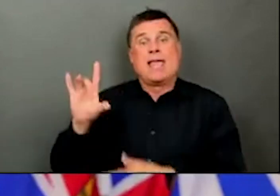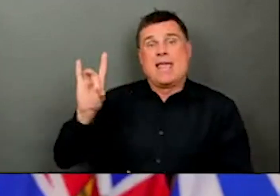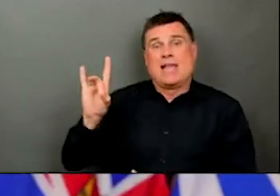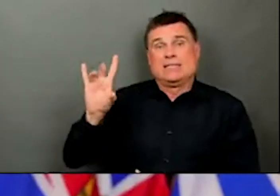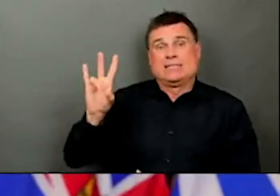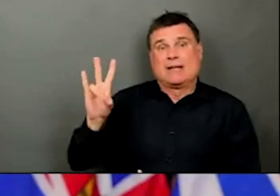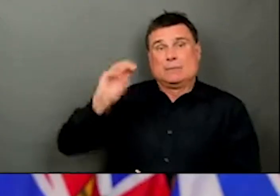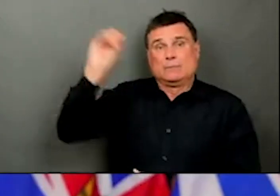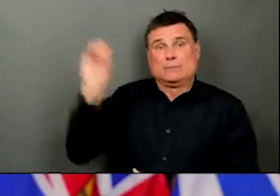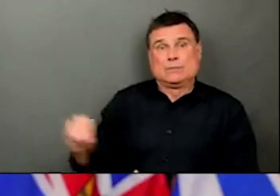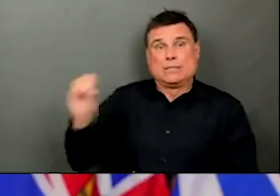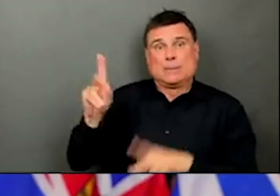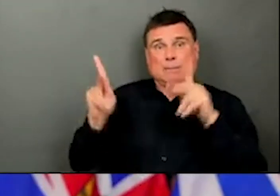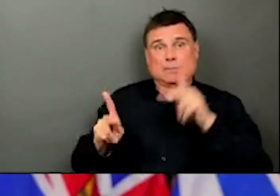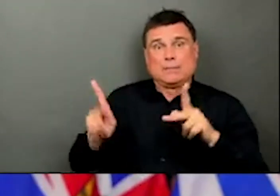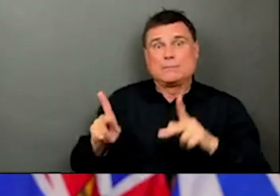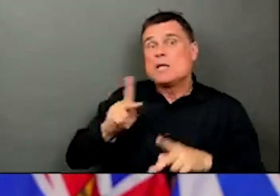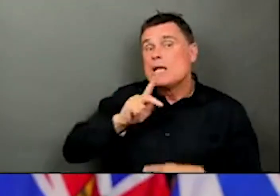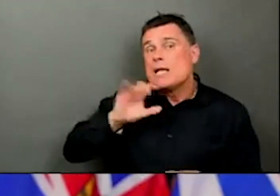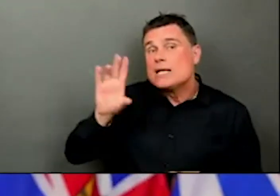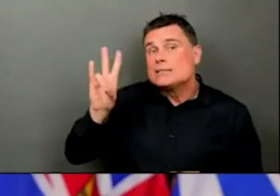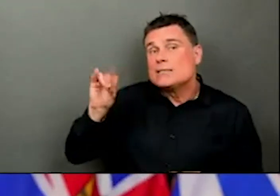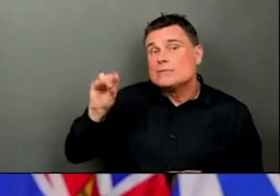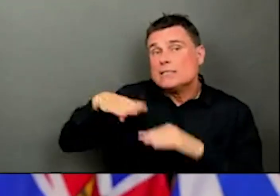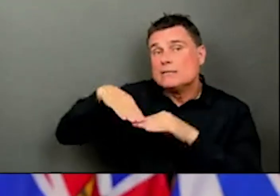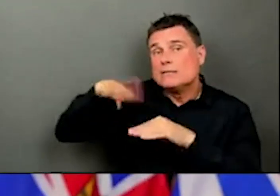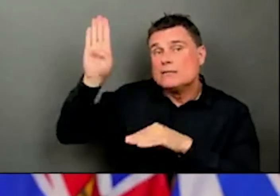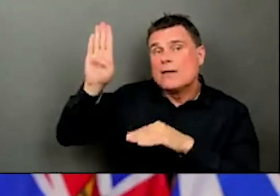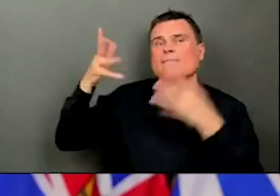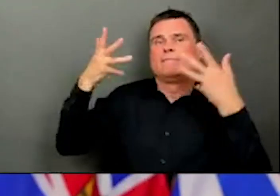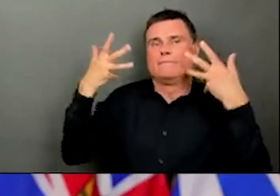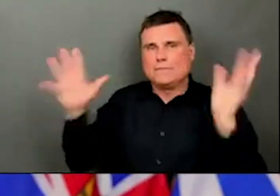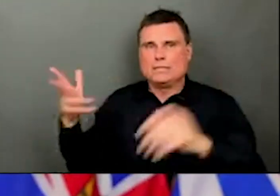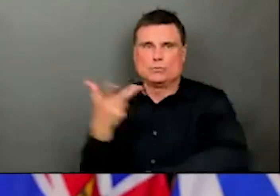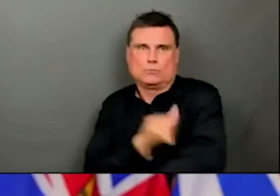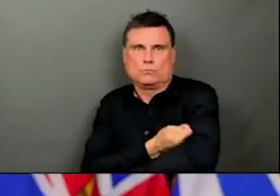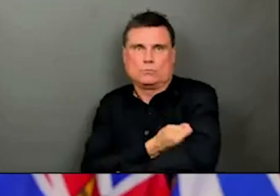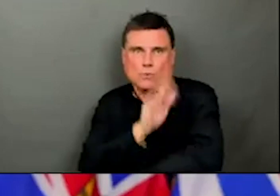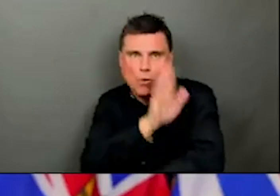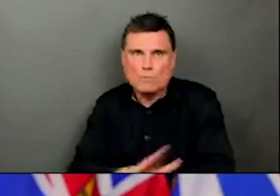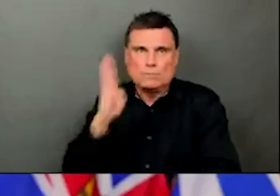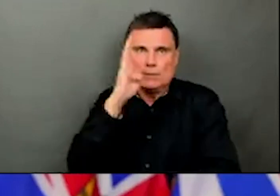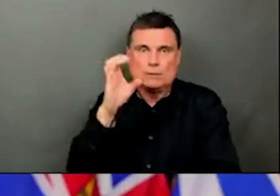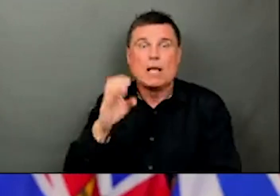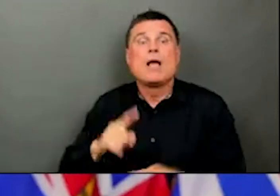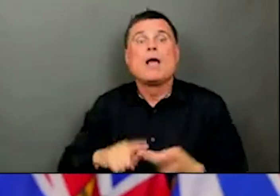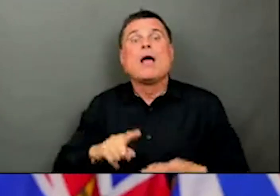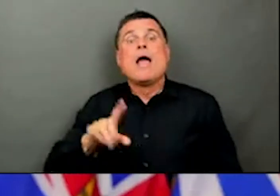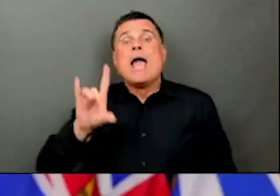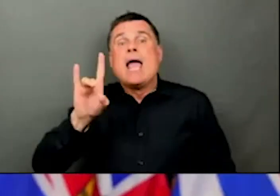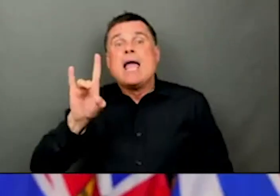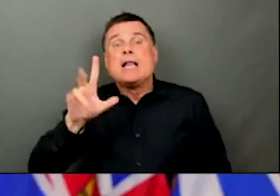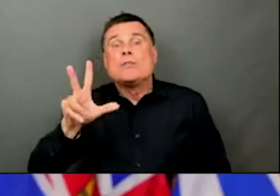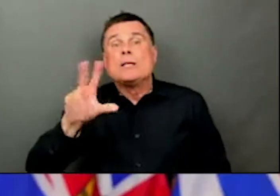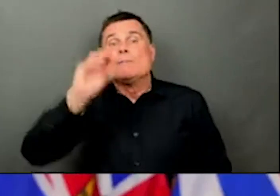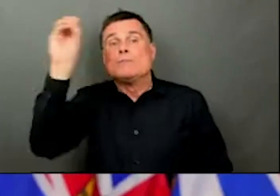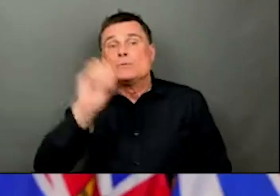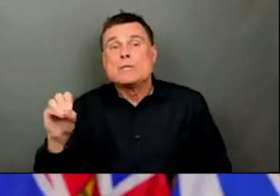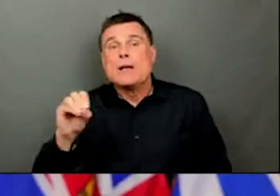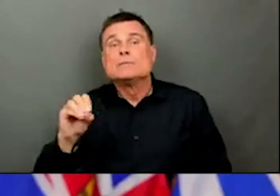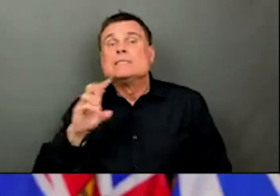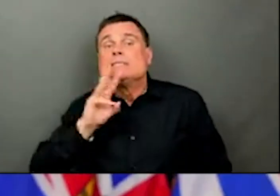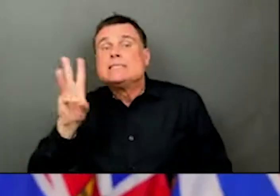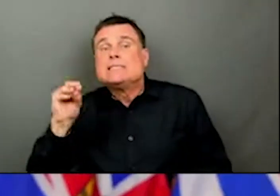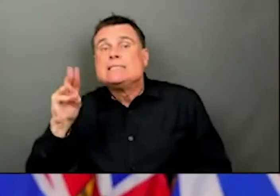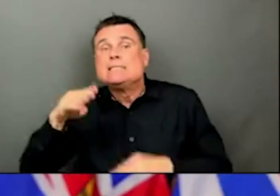over over 70 have now received their vaccination, 87%, 83% of people over 60. But as people will note, that